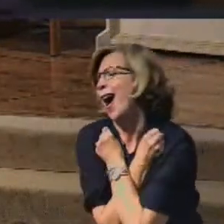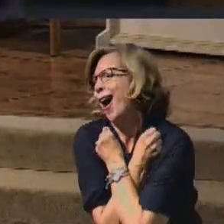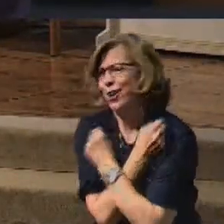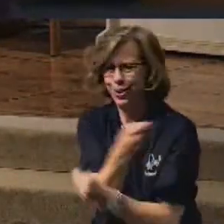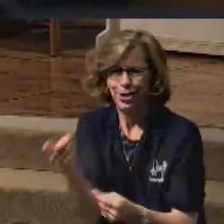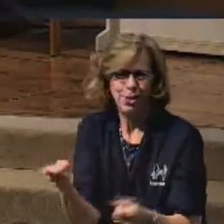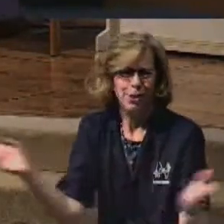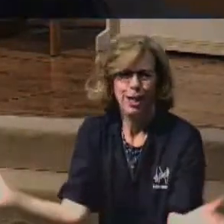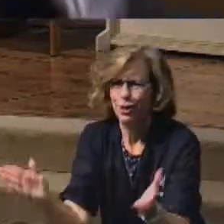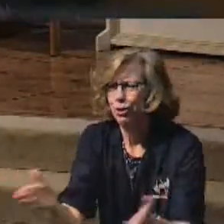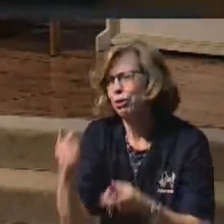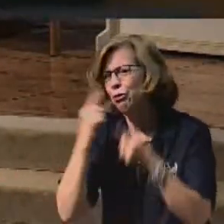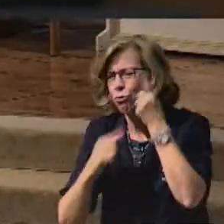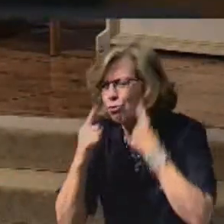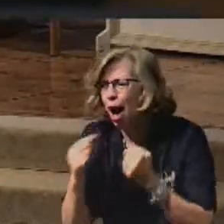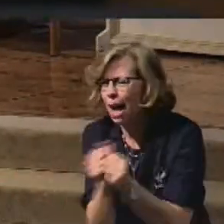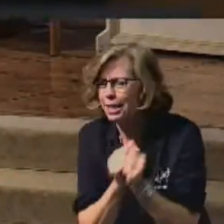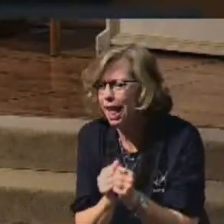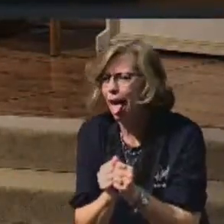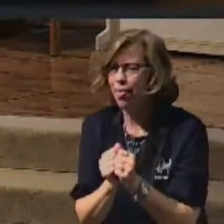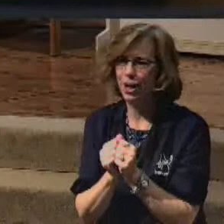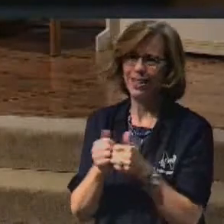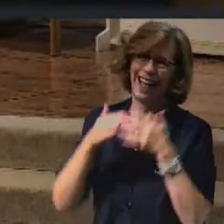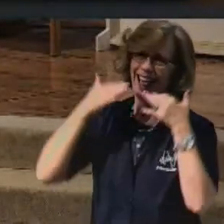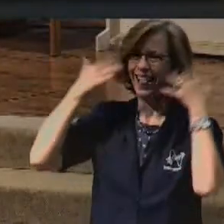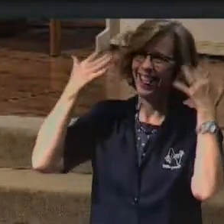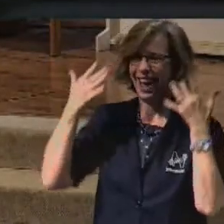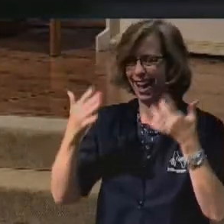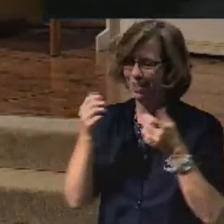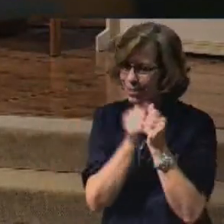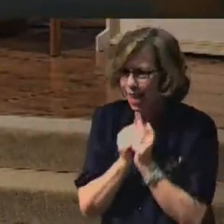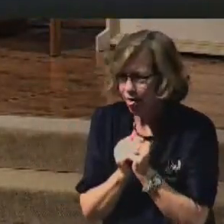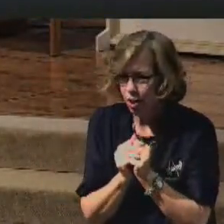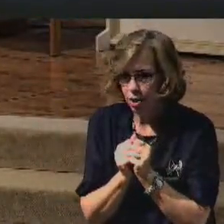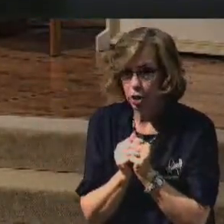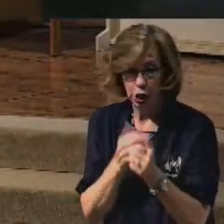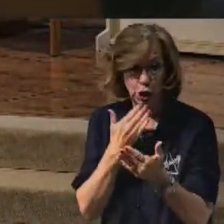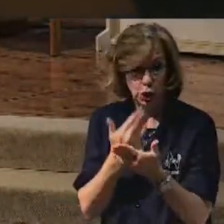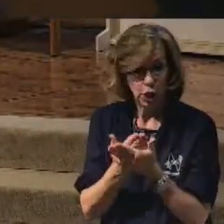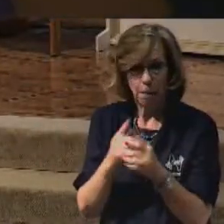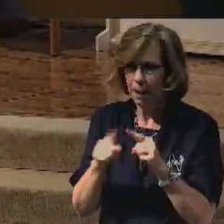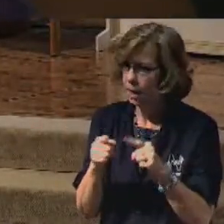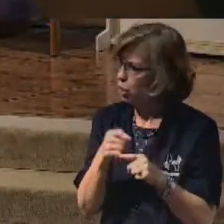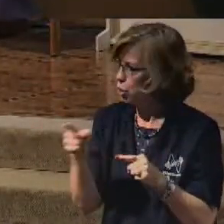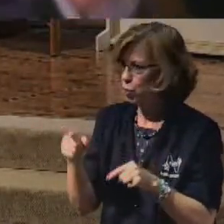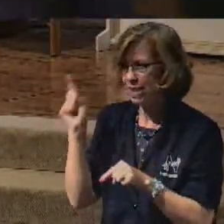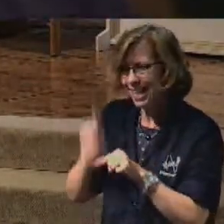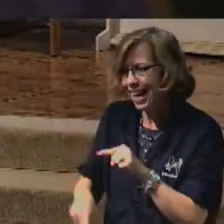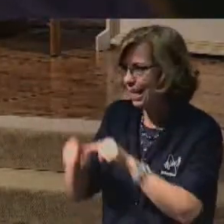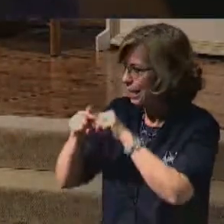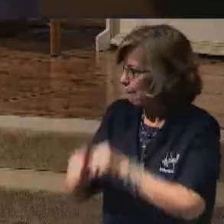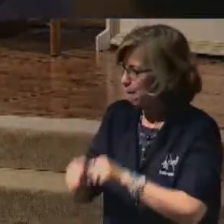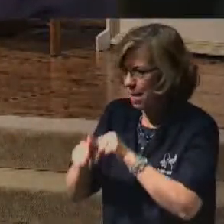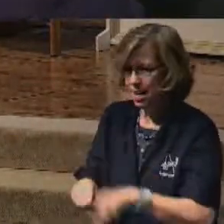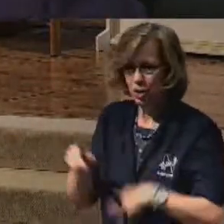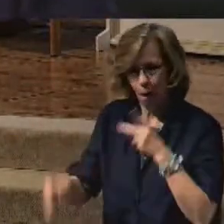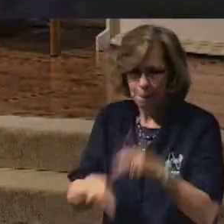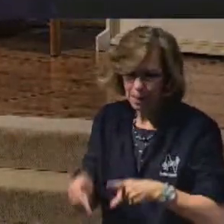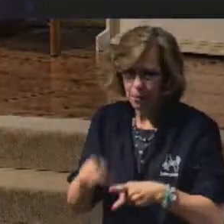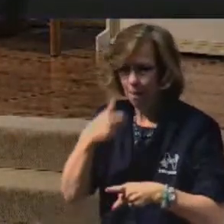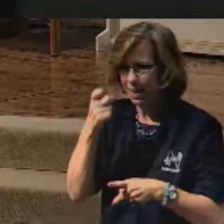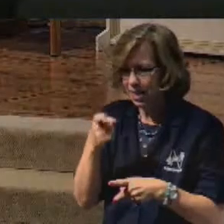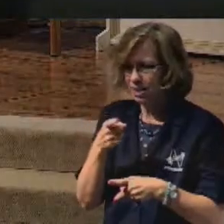you, weep with you, laugh with you, all those things are good. But if you depend upon people because of that,